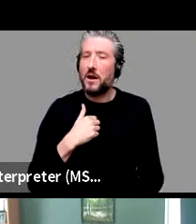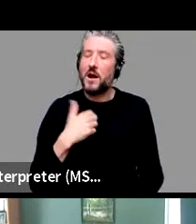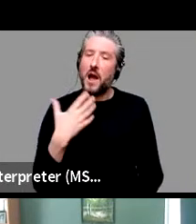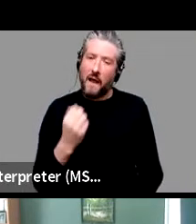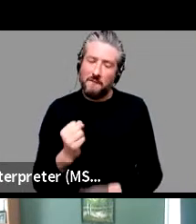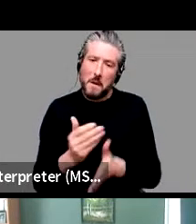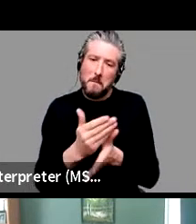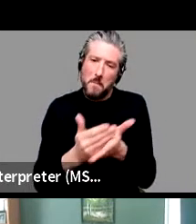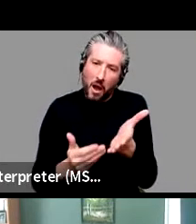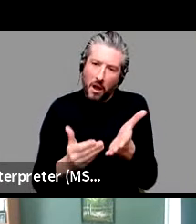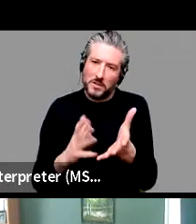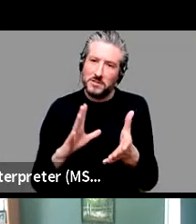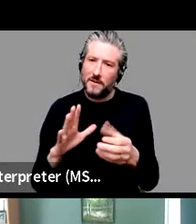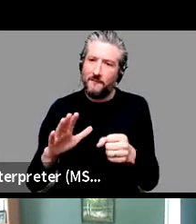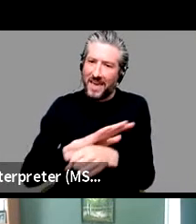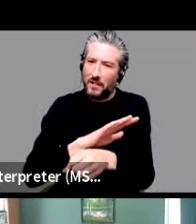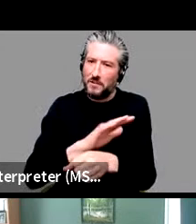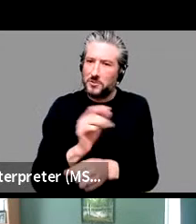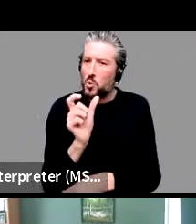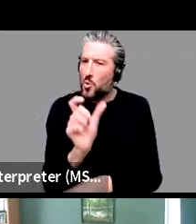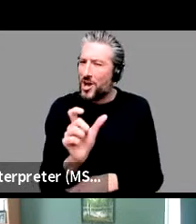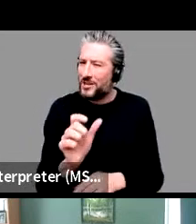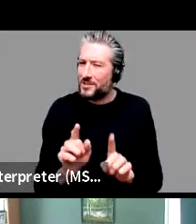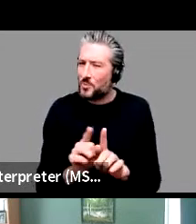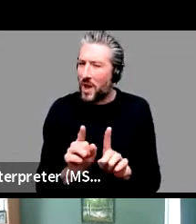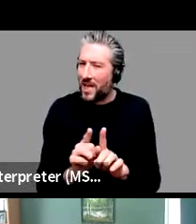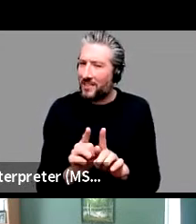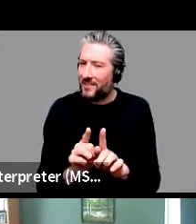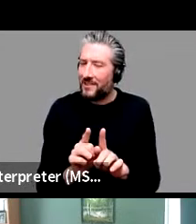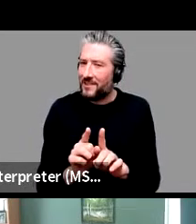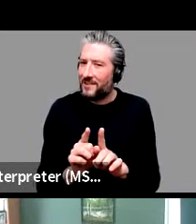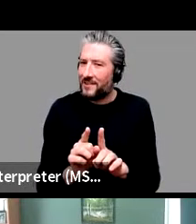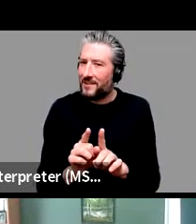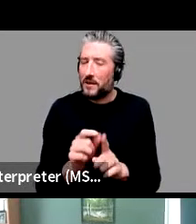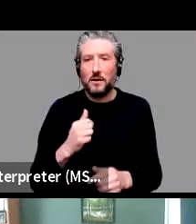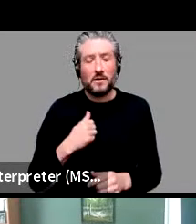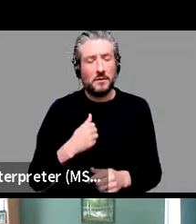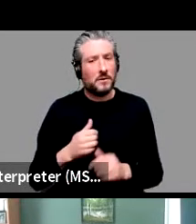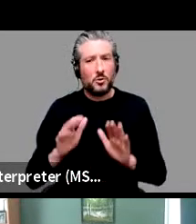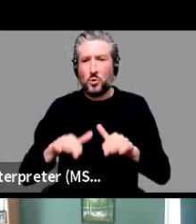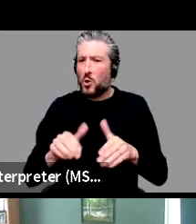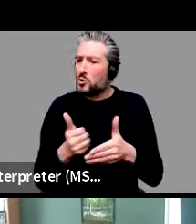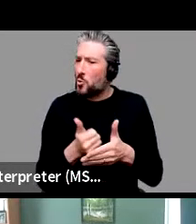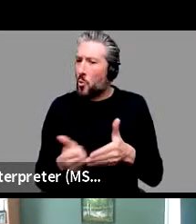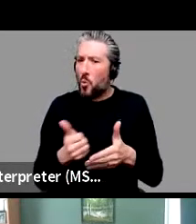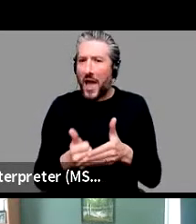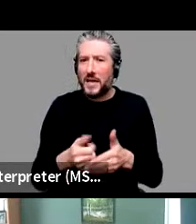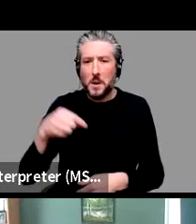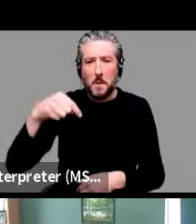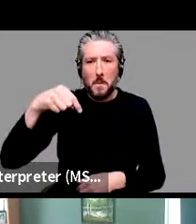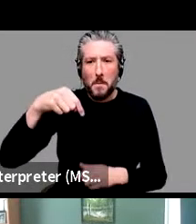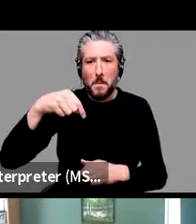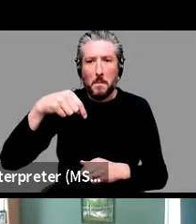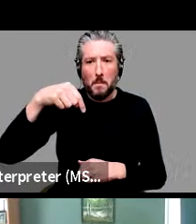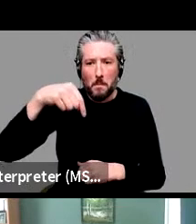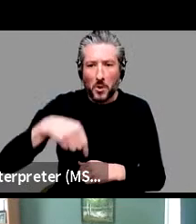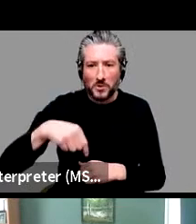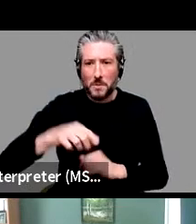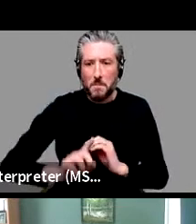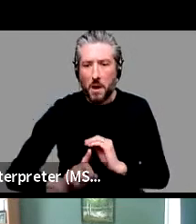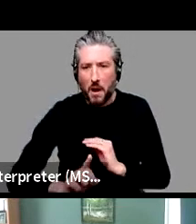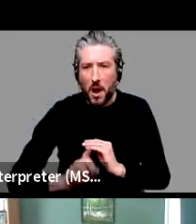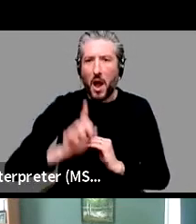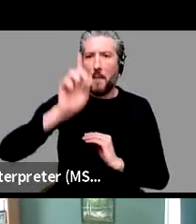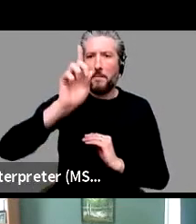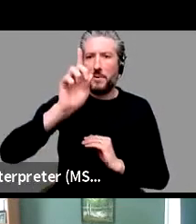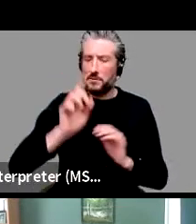um, yeah. And I, I don't think it's all bottom up. Sometimes it's top down. So sometimes we learn, you know, I don't know. And it's a phrase. I mean, it's